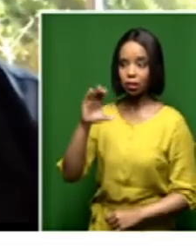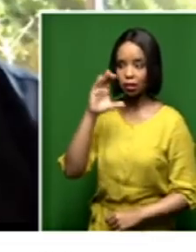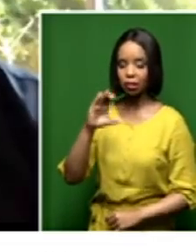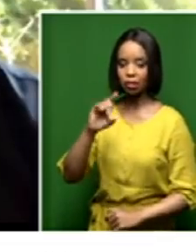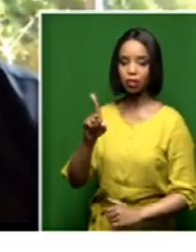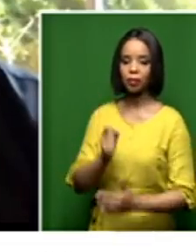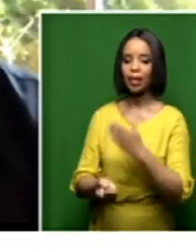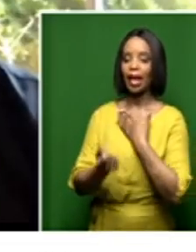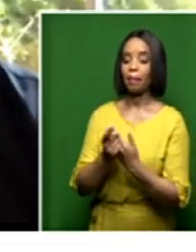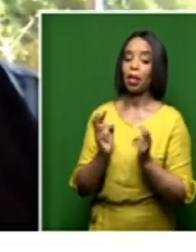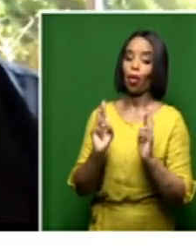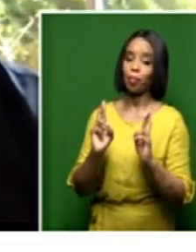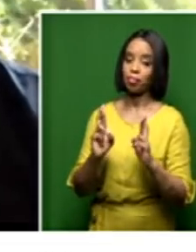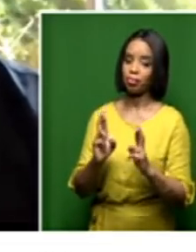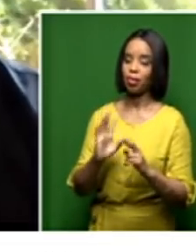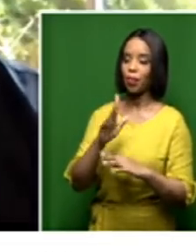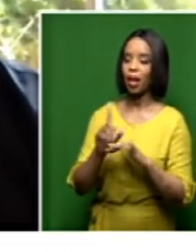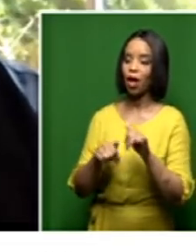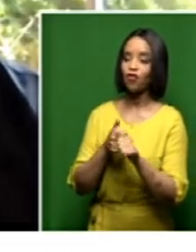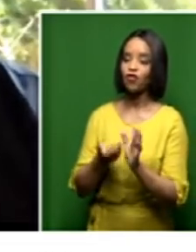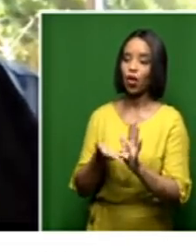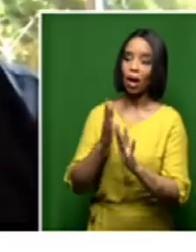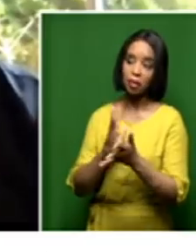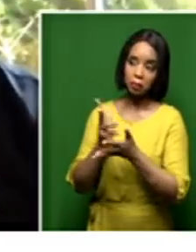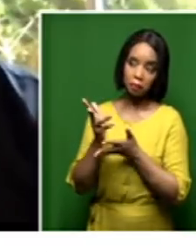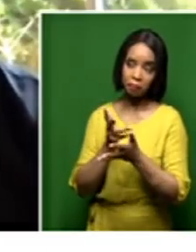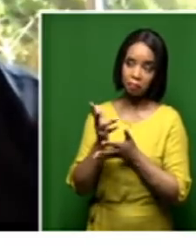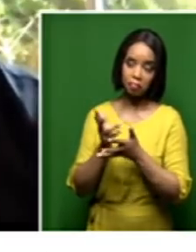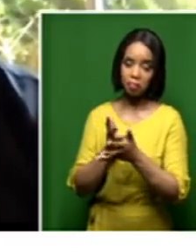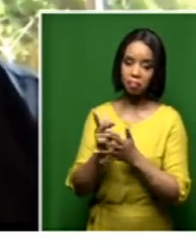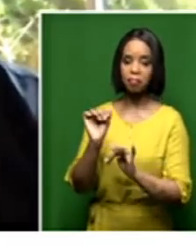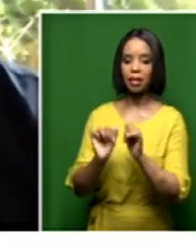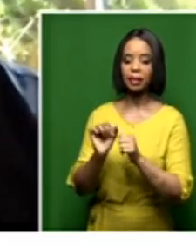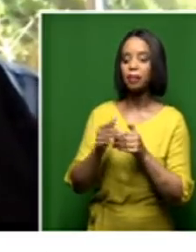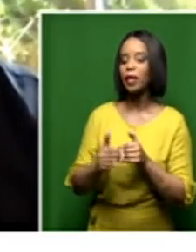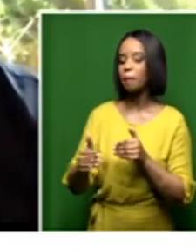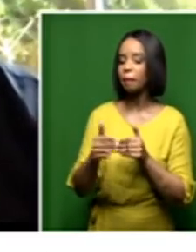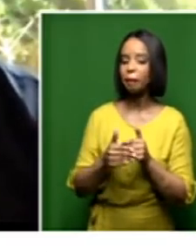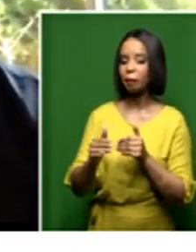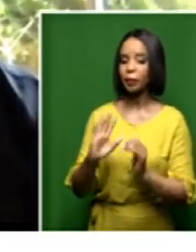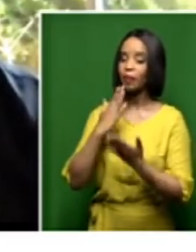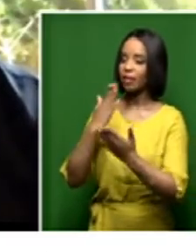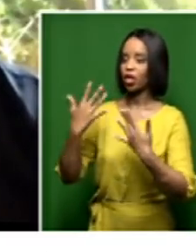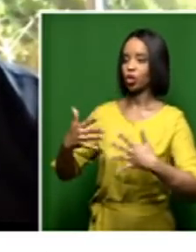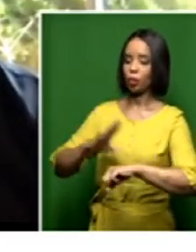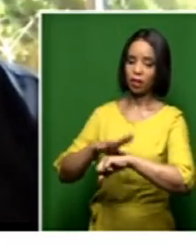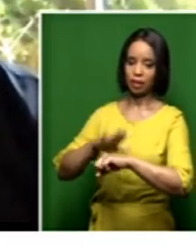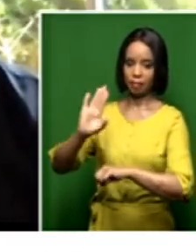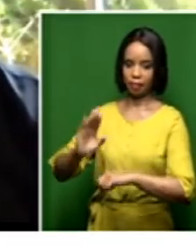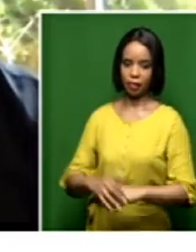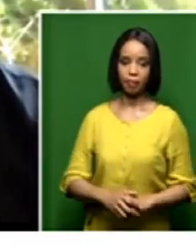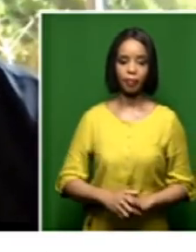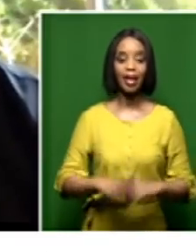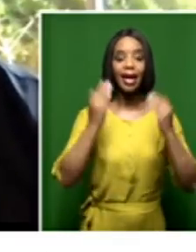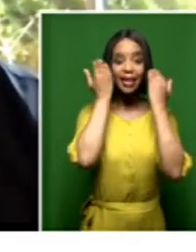in terms of follow-ups and assessment as things move along. But thank you so much for your time this morning, Justice Committee Member